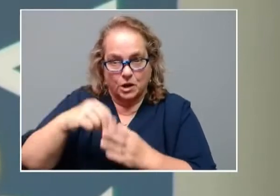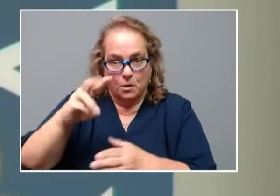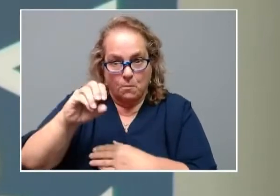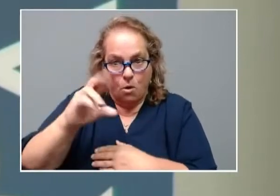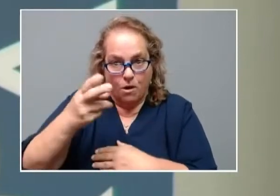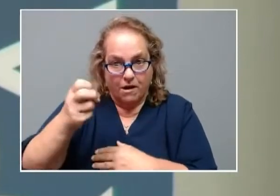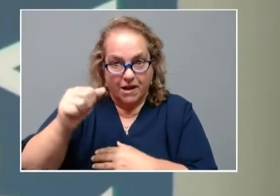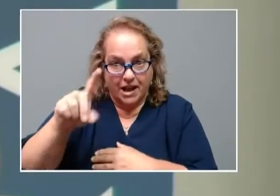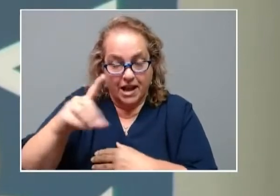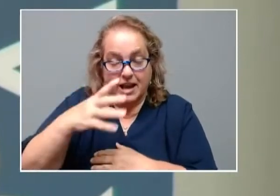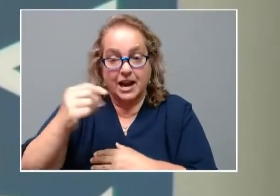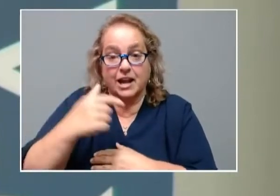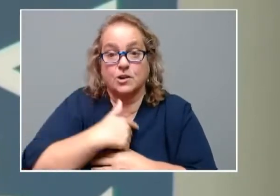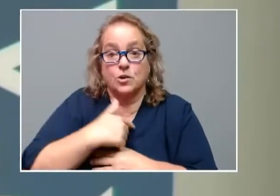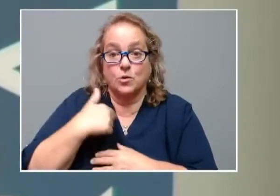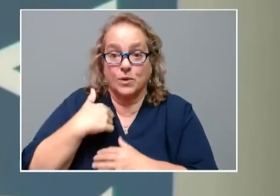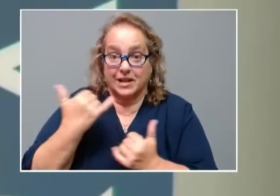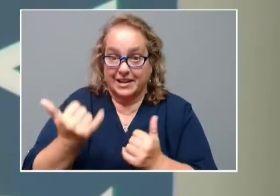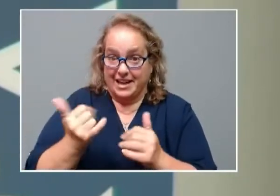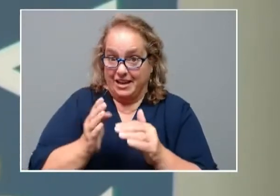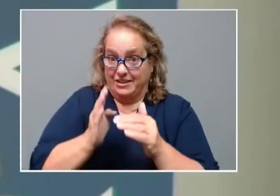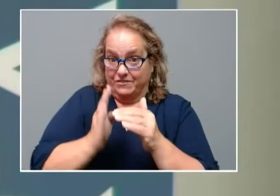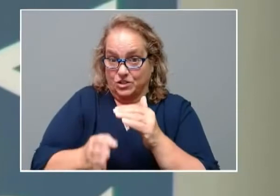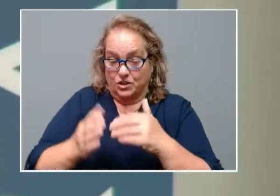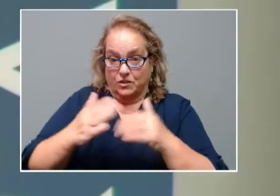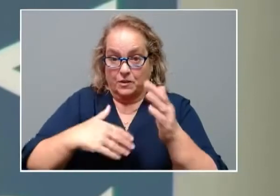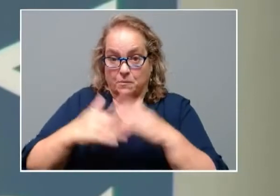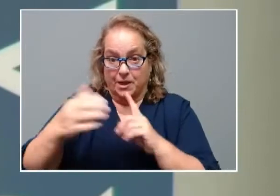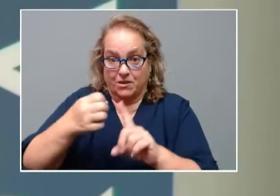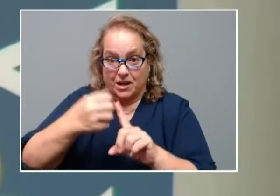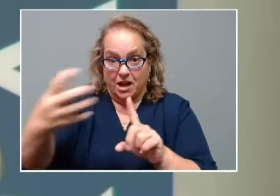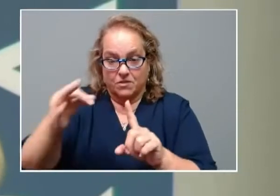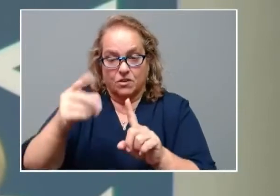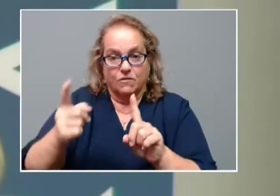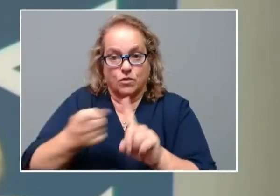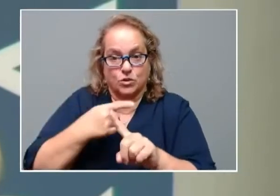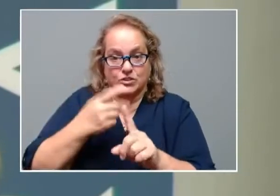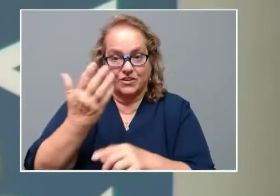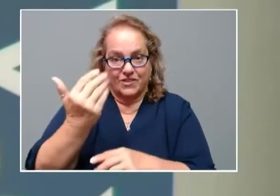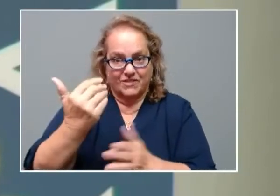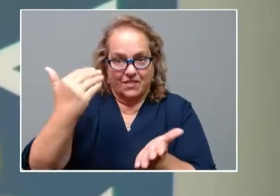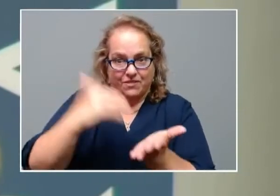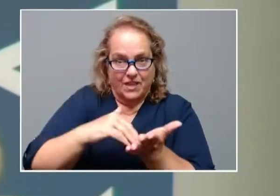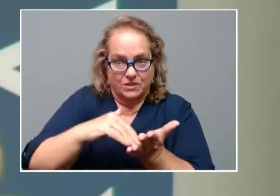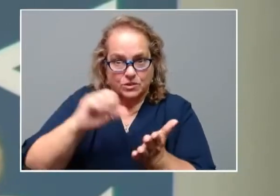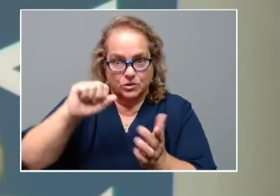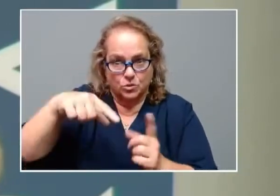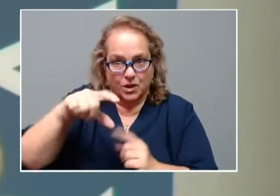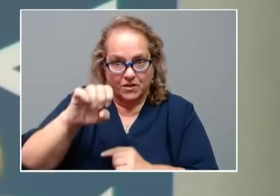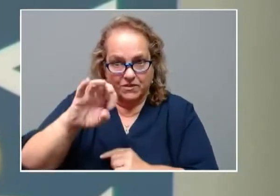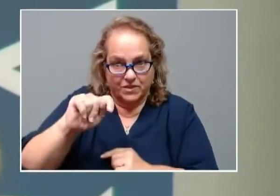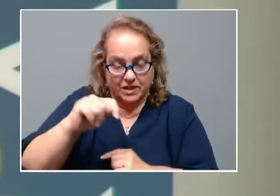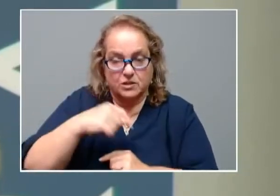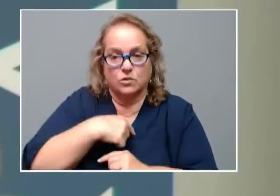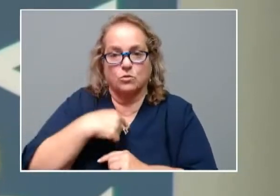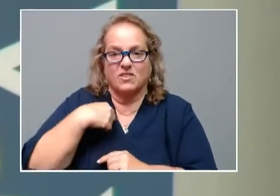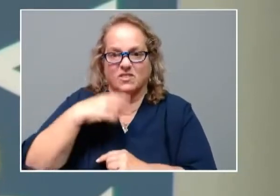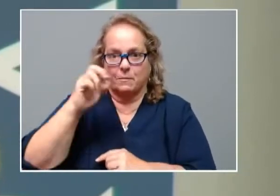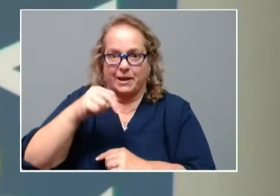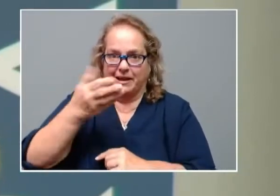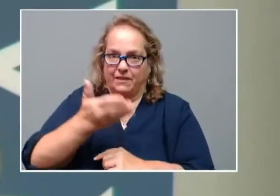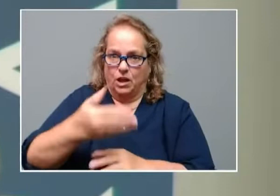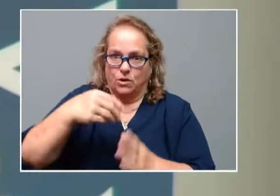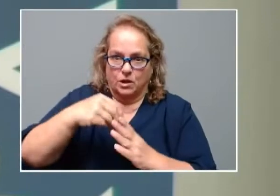we're completing the build-out of the first 15,000 square feet. We've been in Moorhead for five